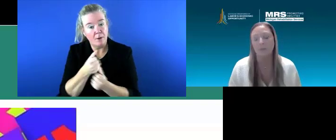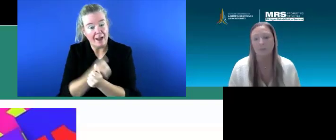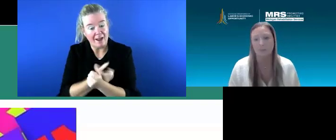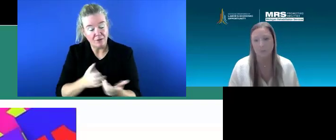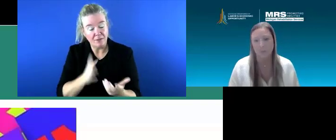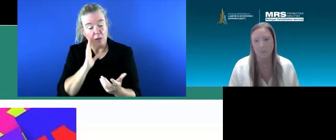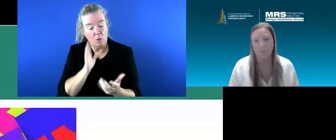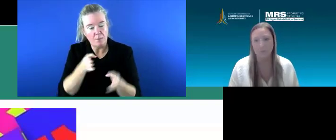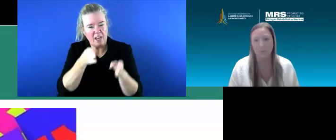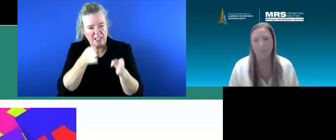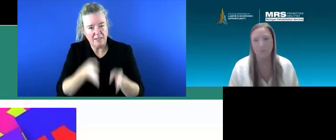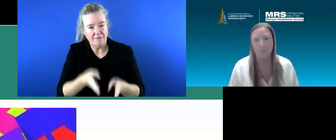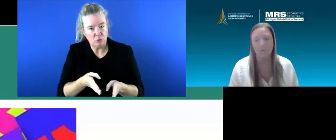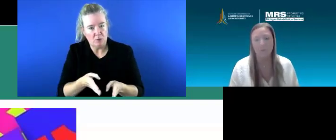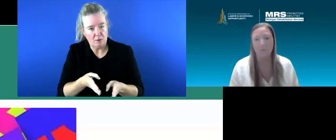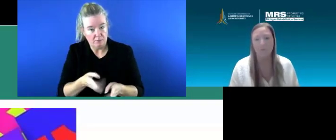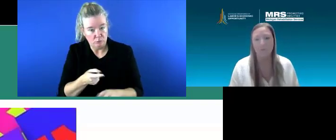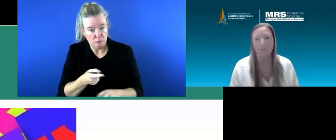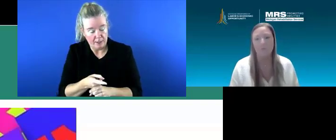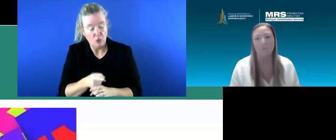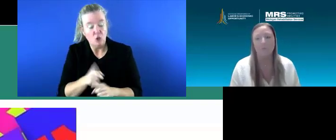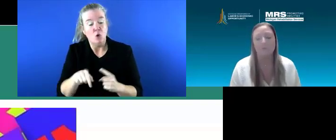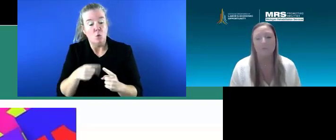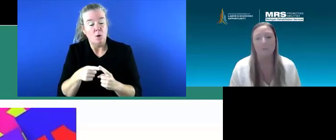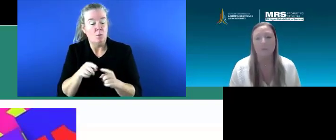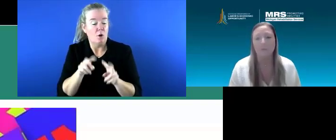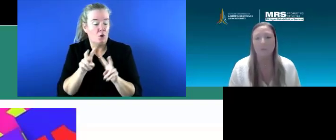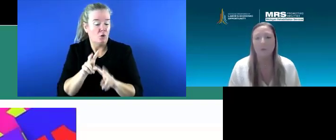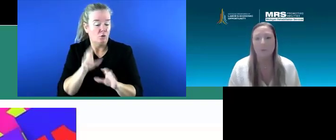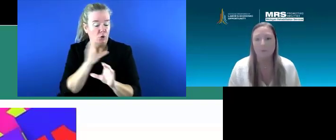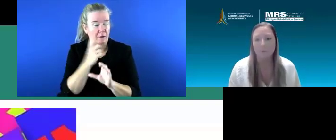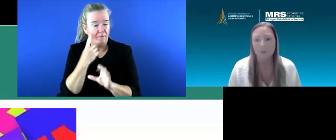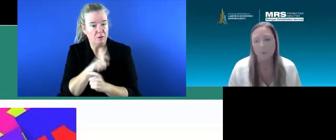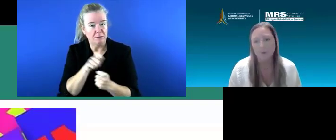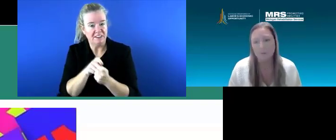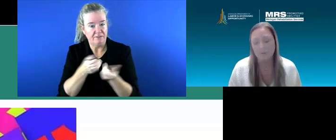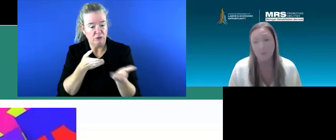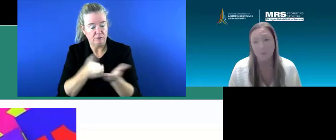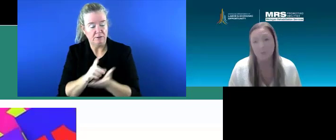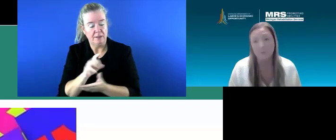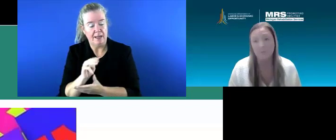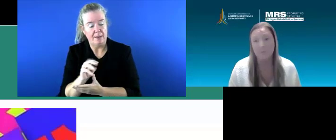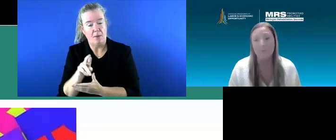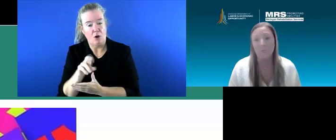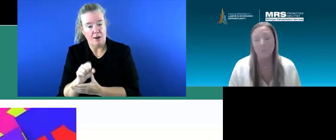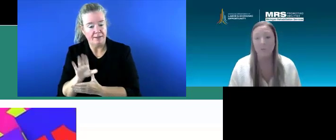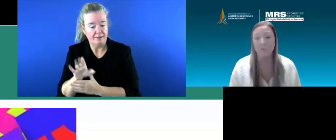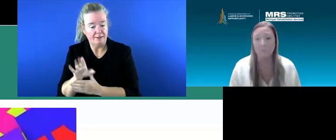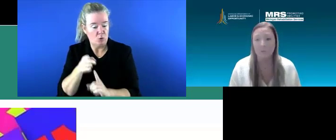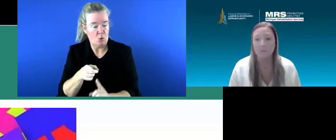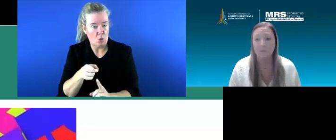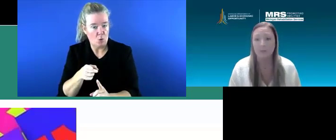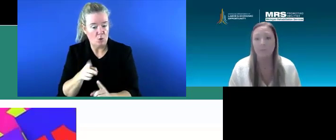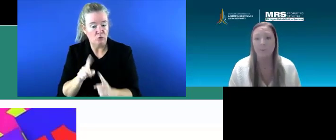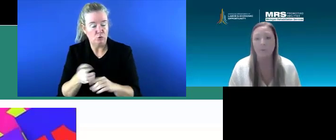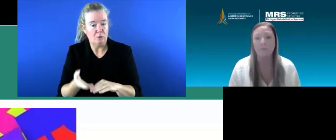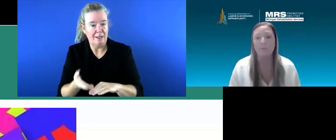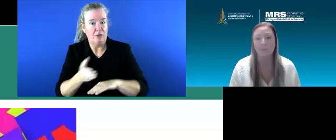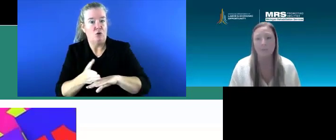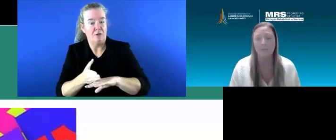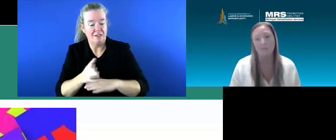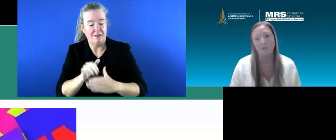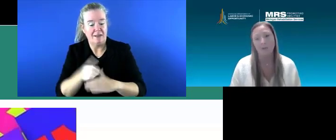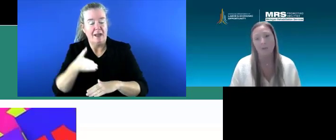going to be individualized when we are looking for the services. One of MRS's goals is to increase that